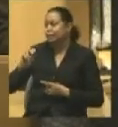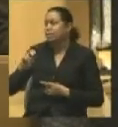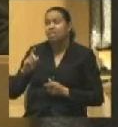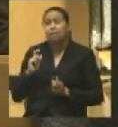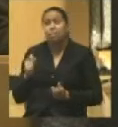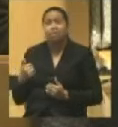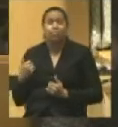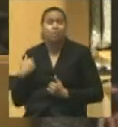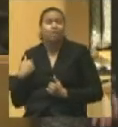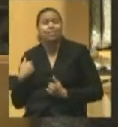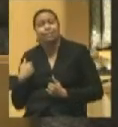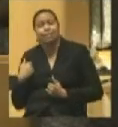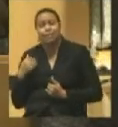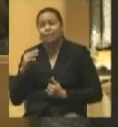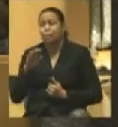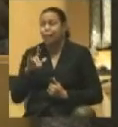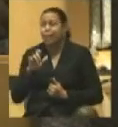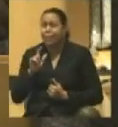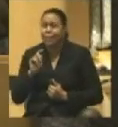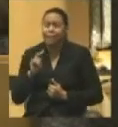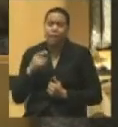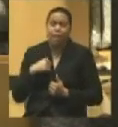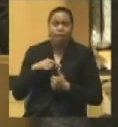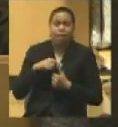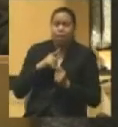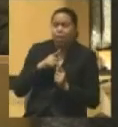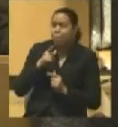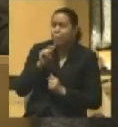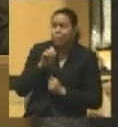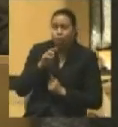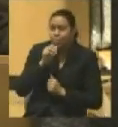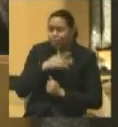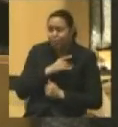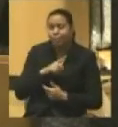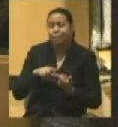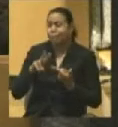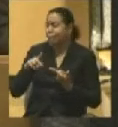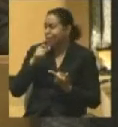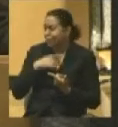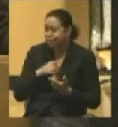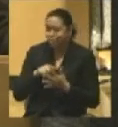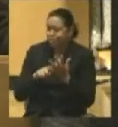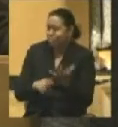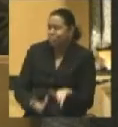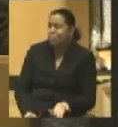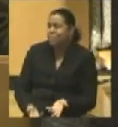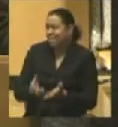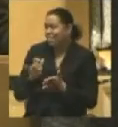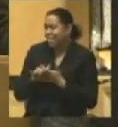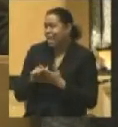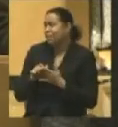McClellan had to bear. The platform, the vice presidential candidate. And, and it's illustrative of that